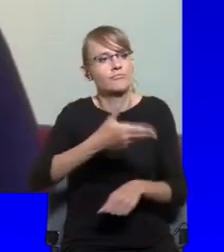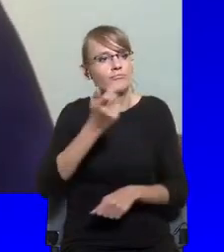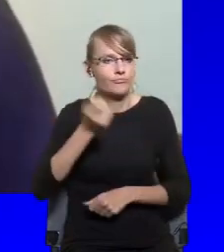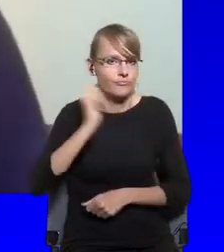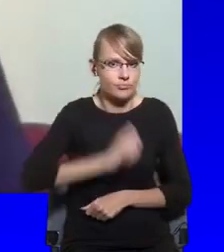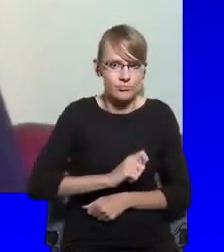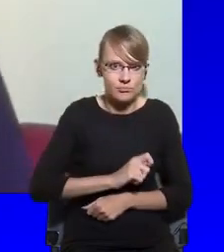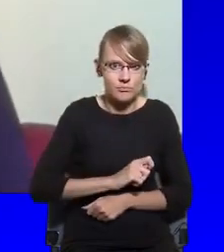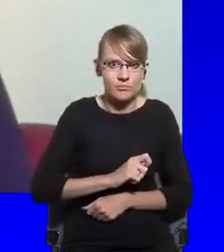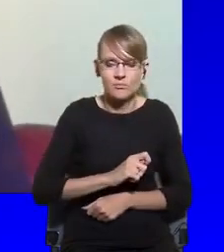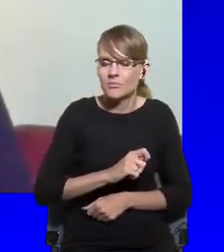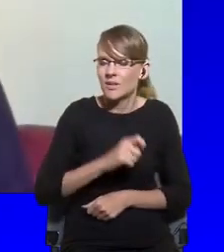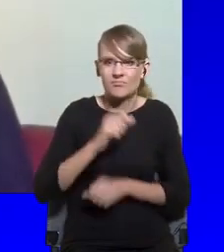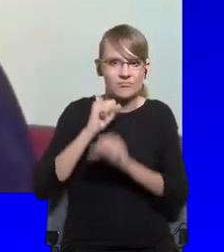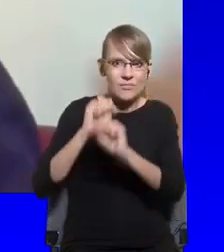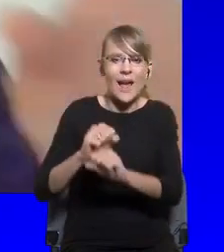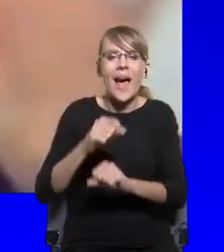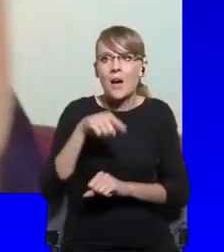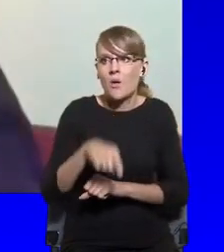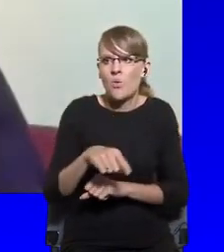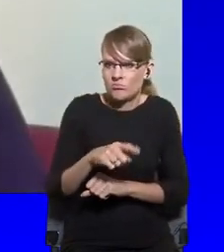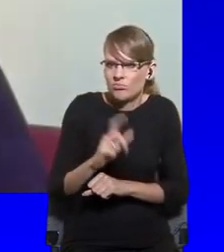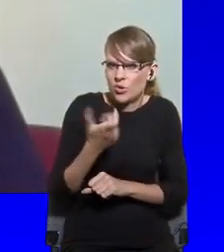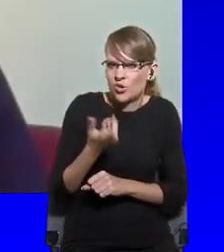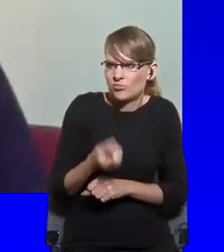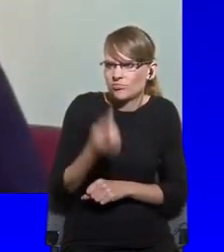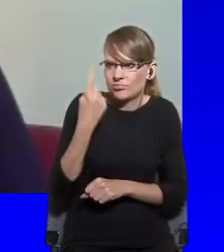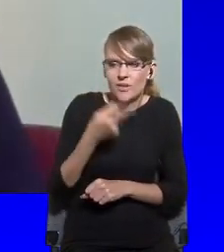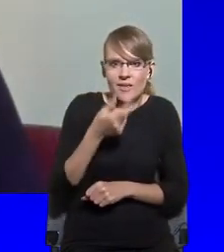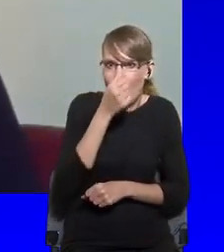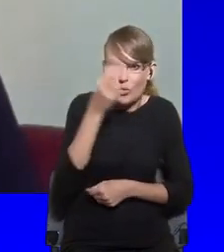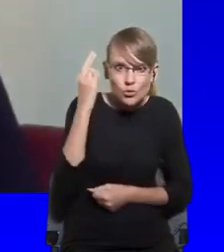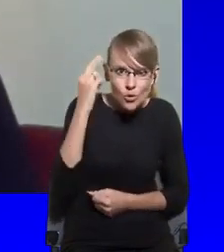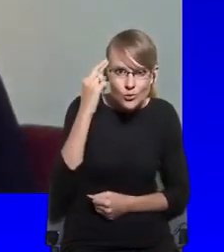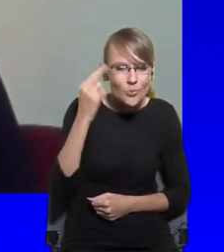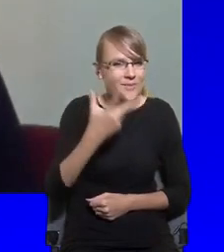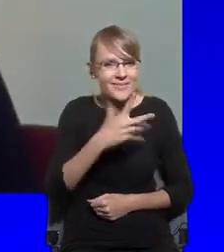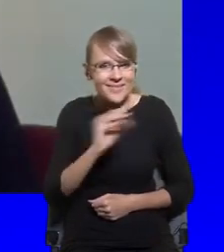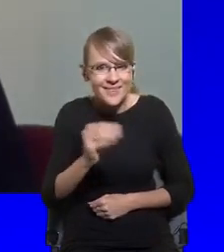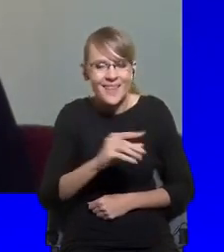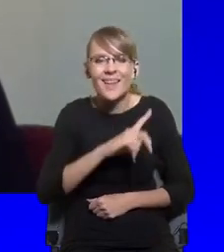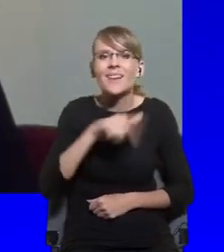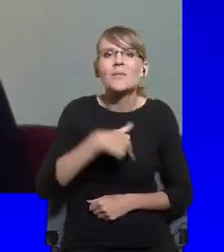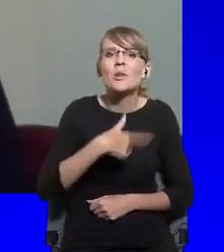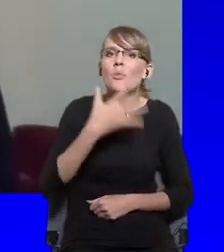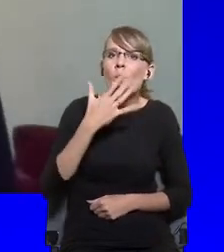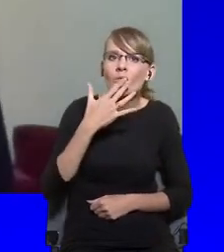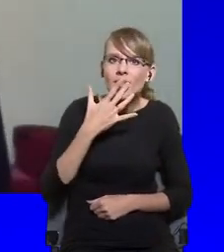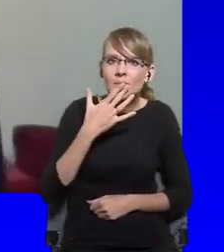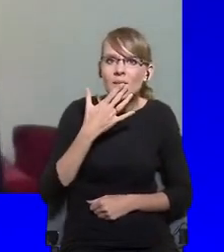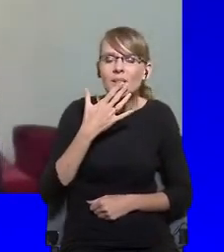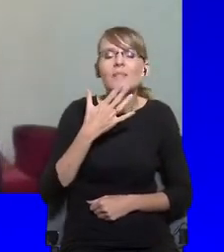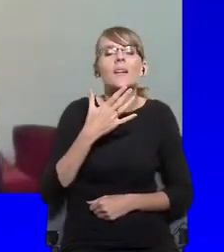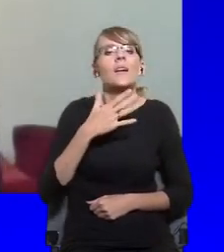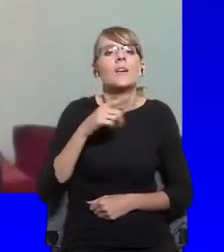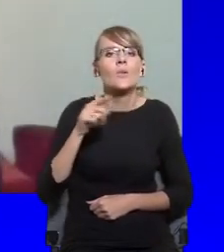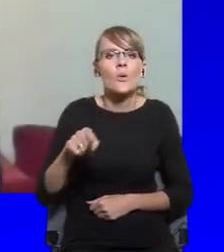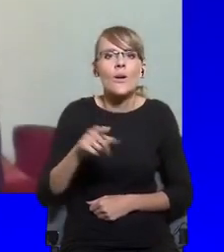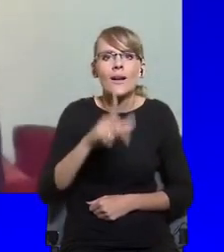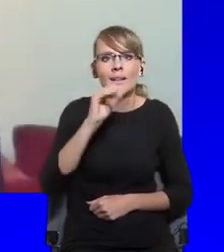possibly get their heads around. It precisely revolves around the liberalism of